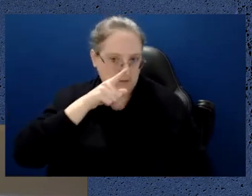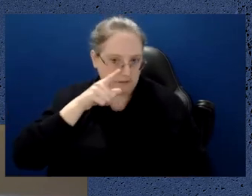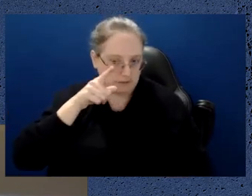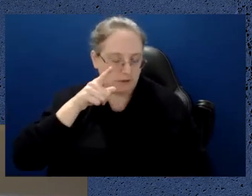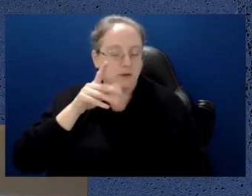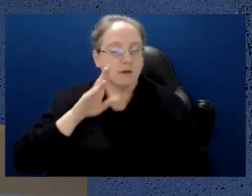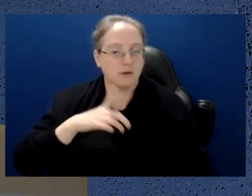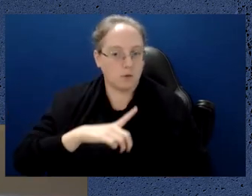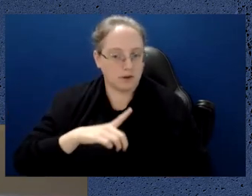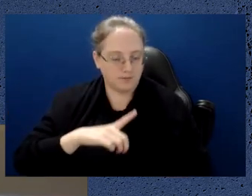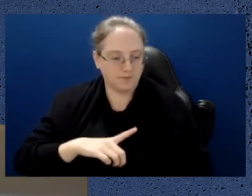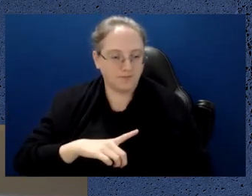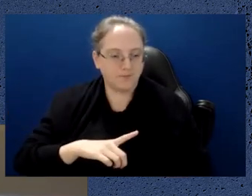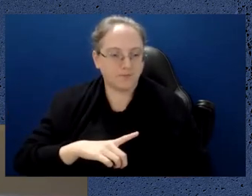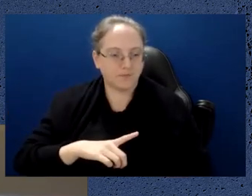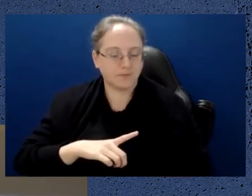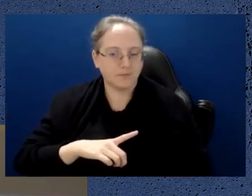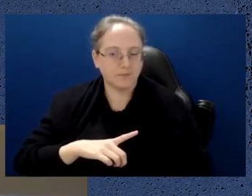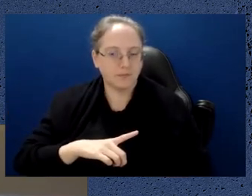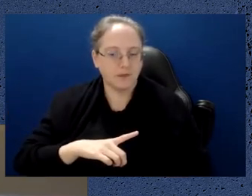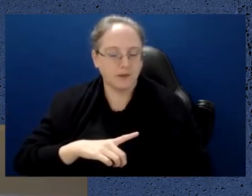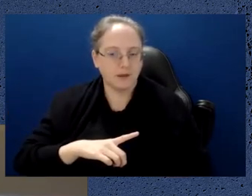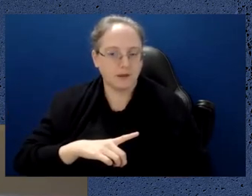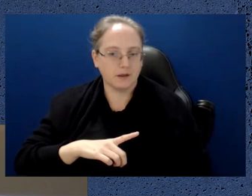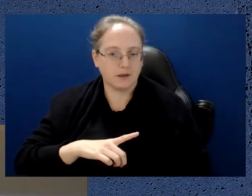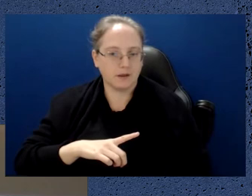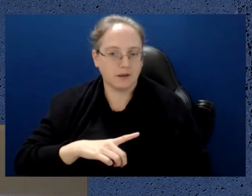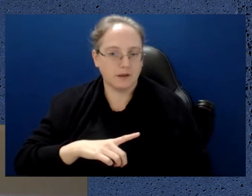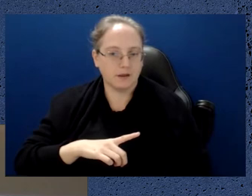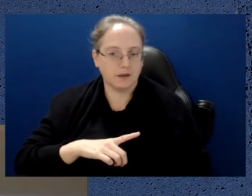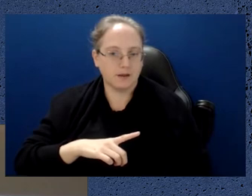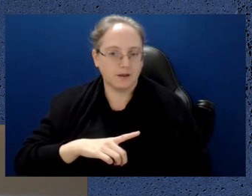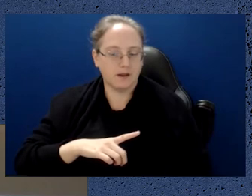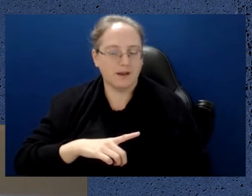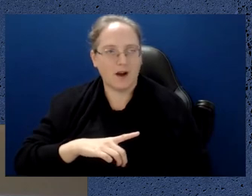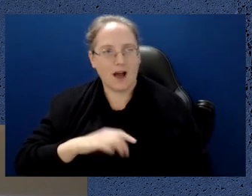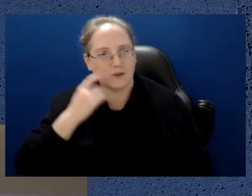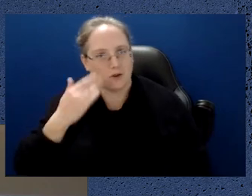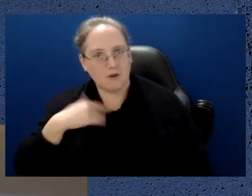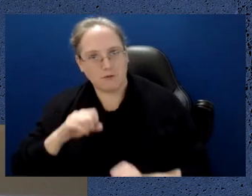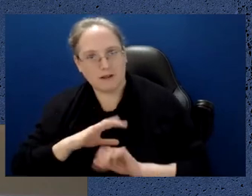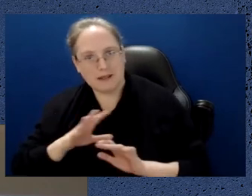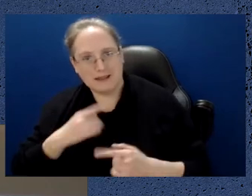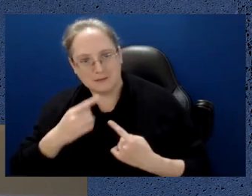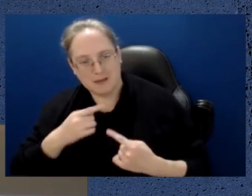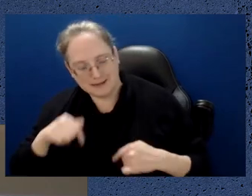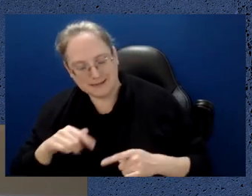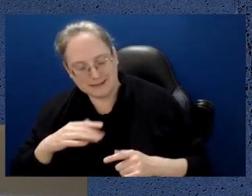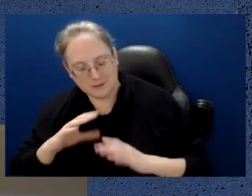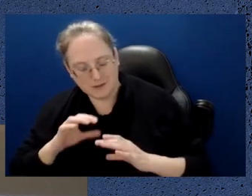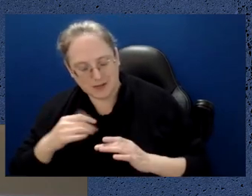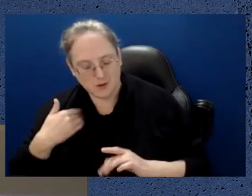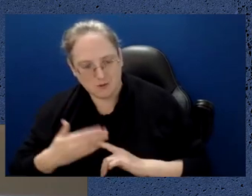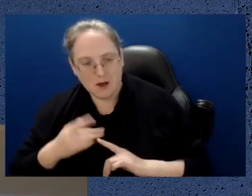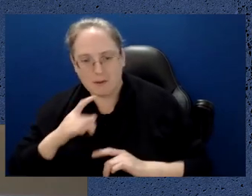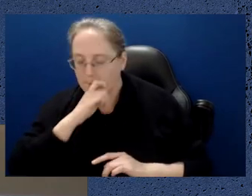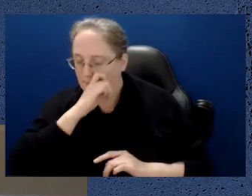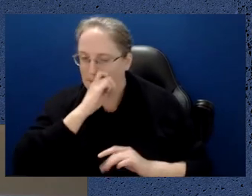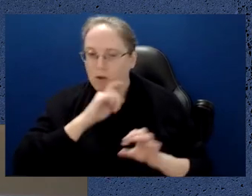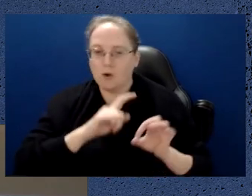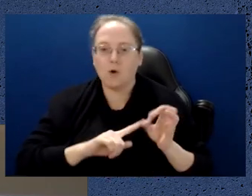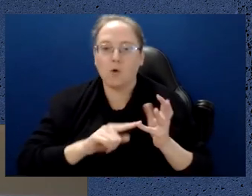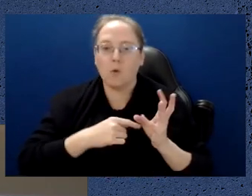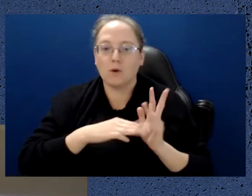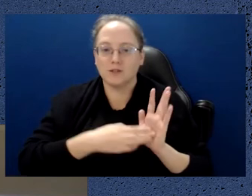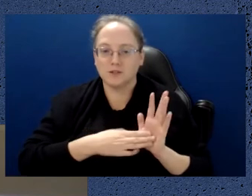Because as we've said, either explicitly or tacitly through this conversation, quantum objects are really